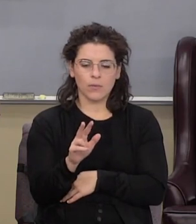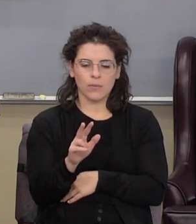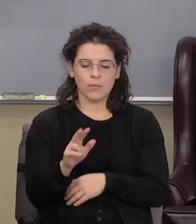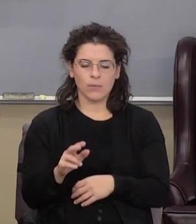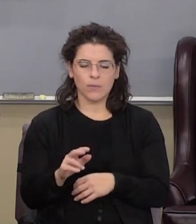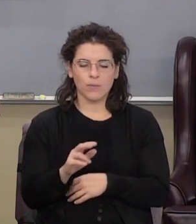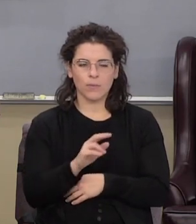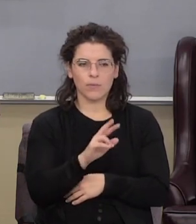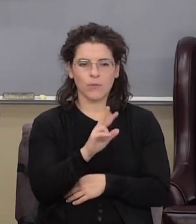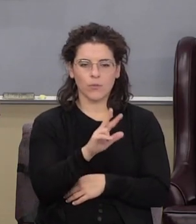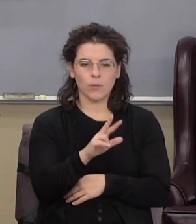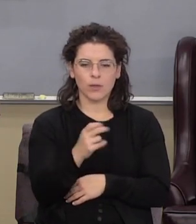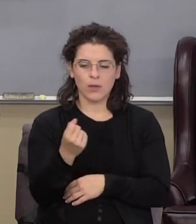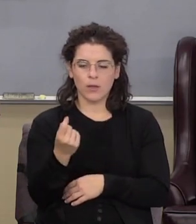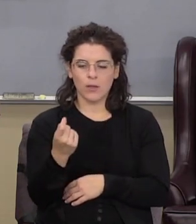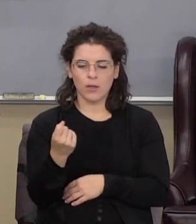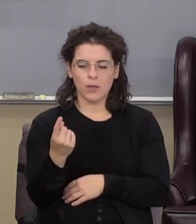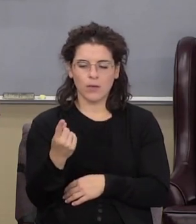verse number 11